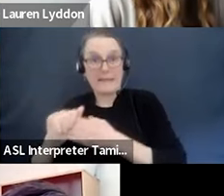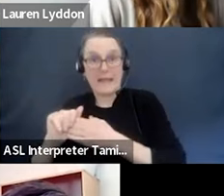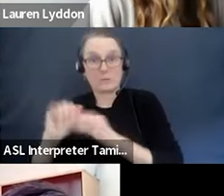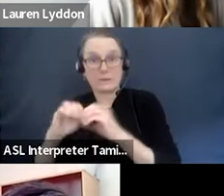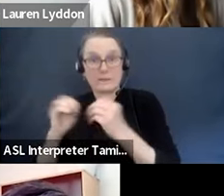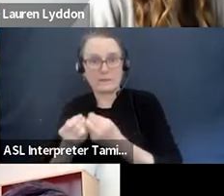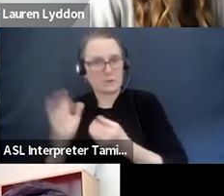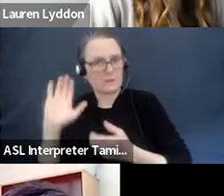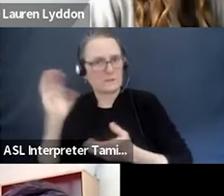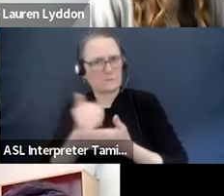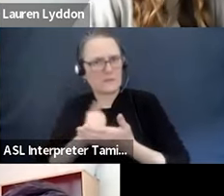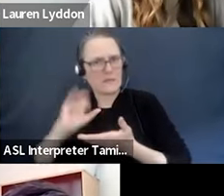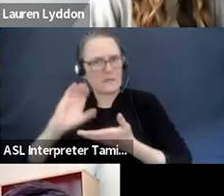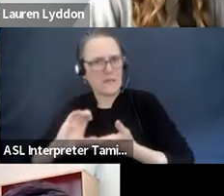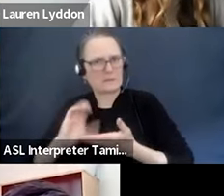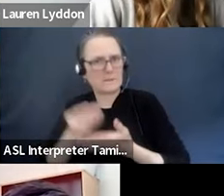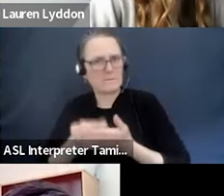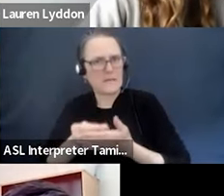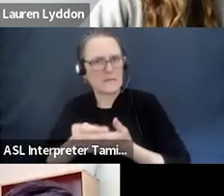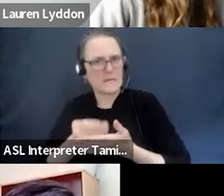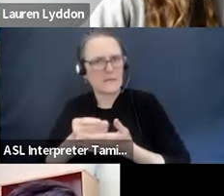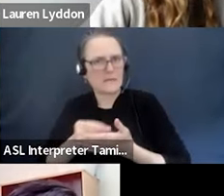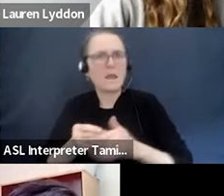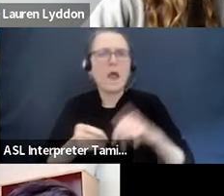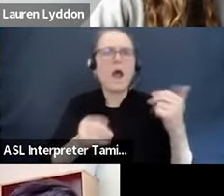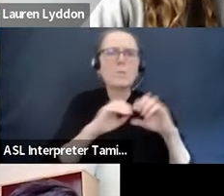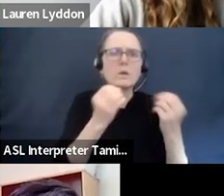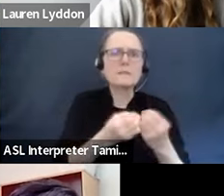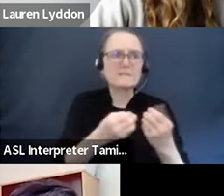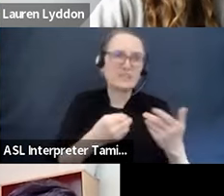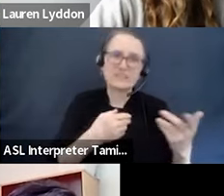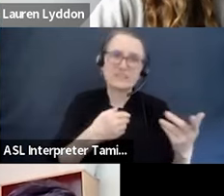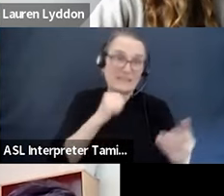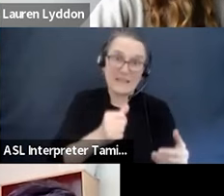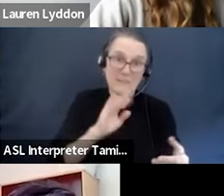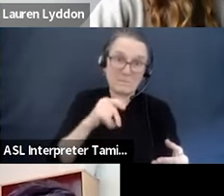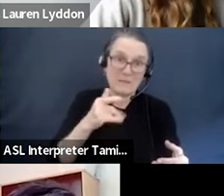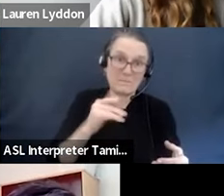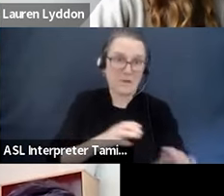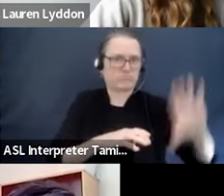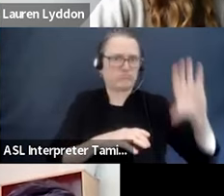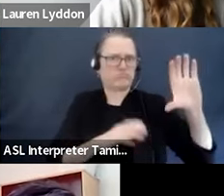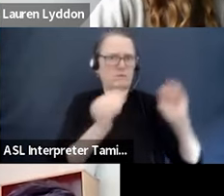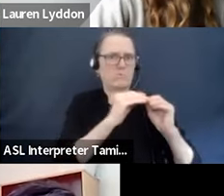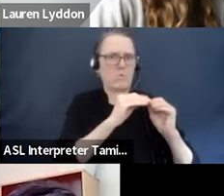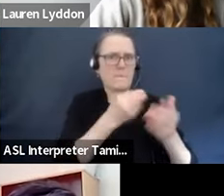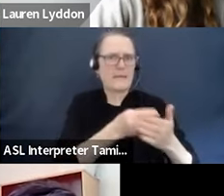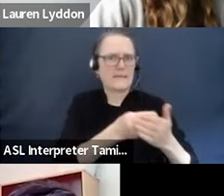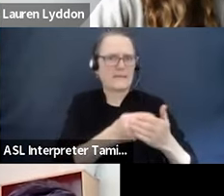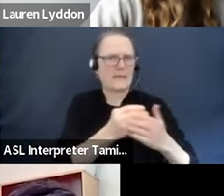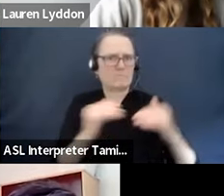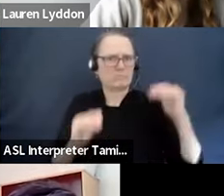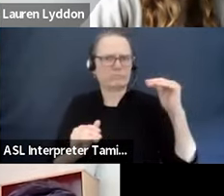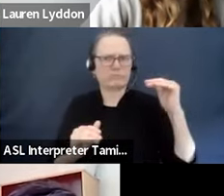that can be dismantled or reduced and how do we get at that? Love your thoughts on that. And Nina, will you take that question?